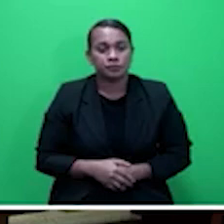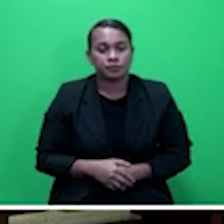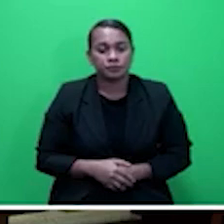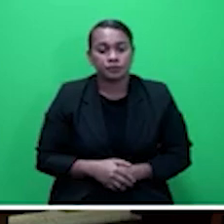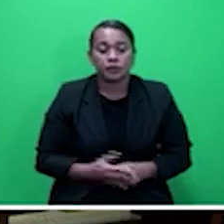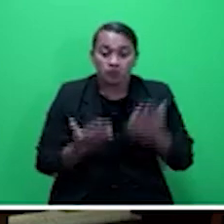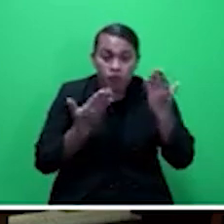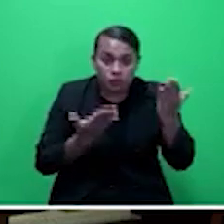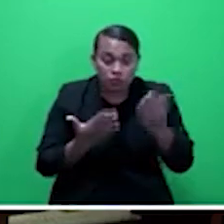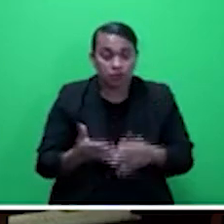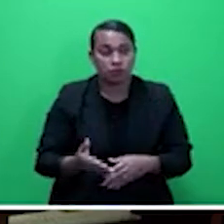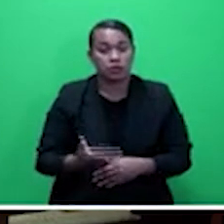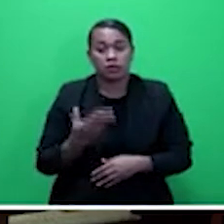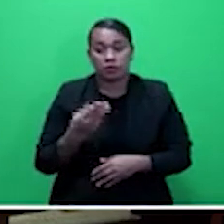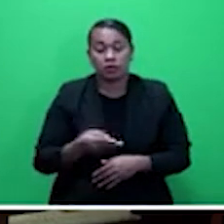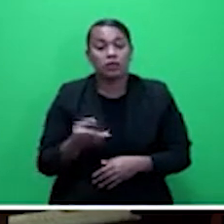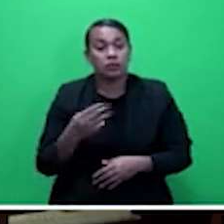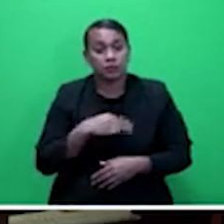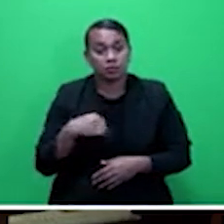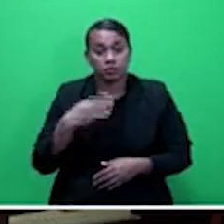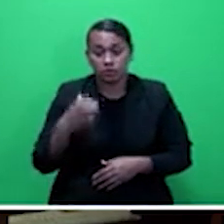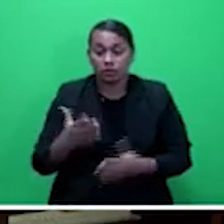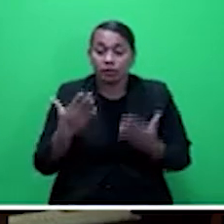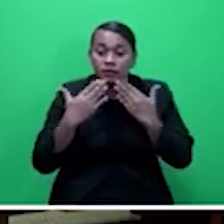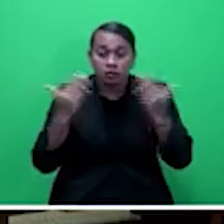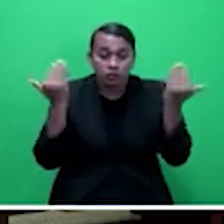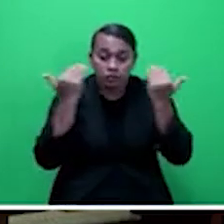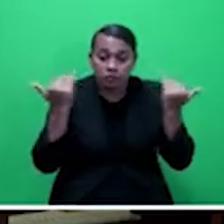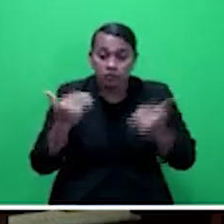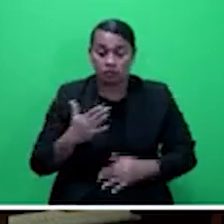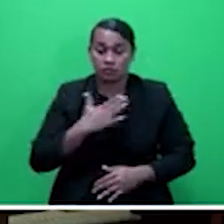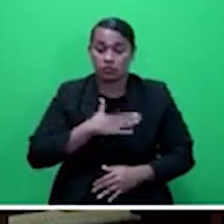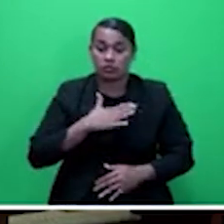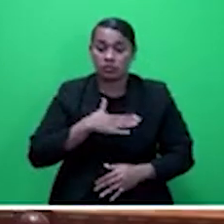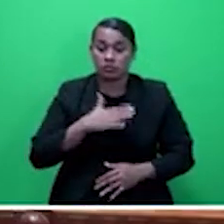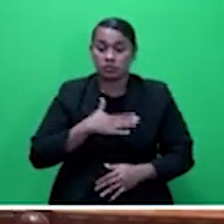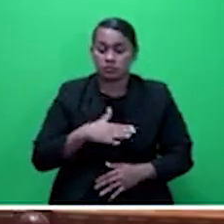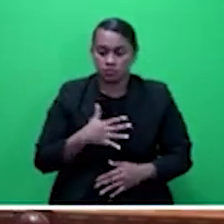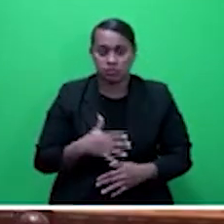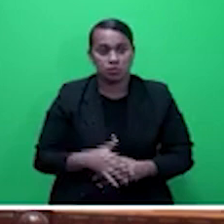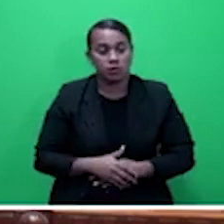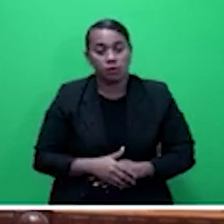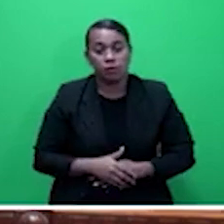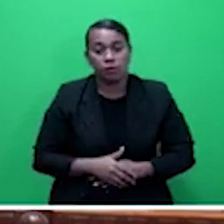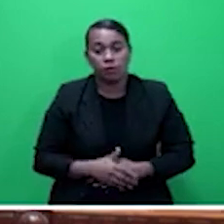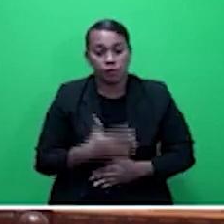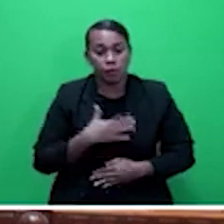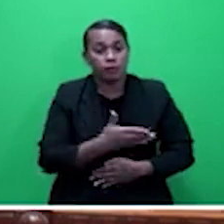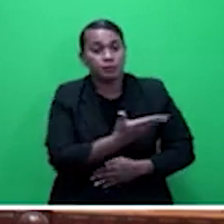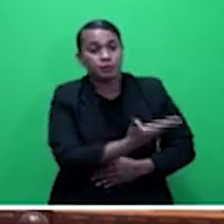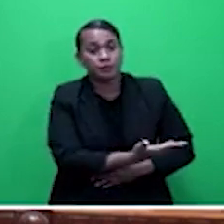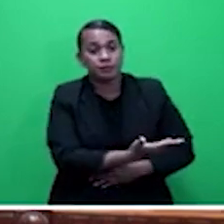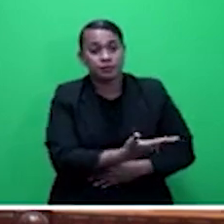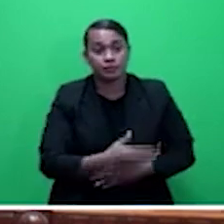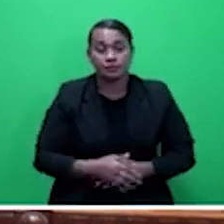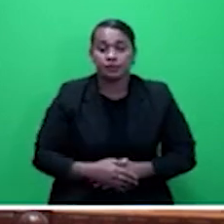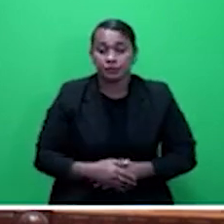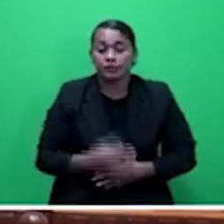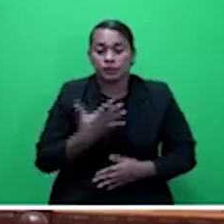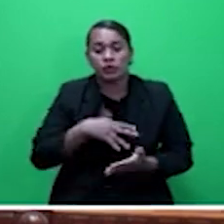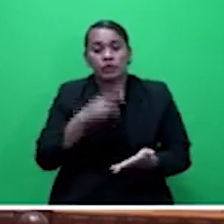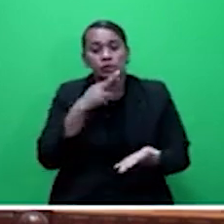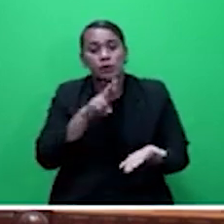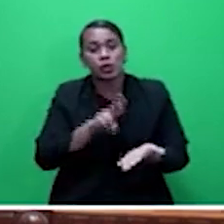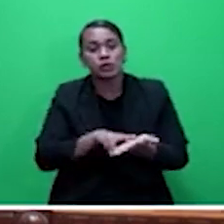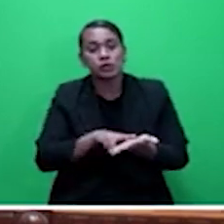Honourable Speaker, I'd like to contribute to the debates and the reports on the